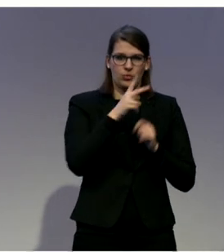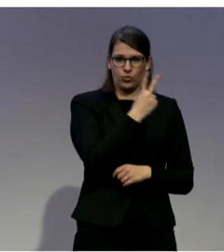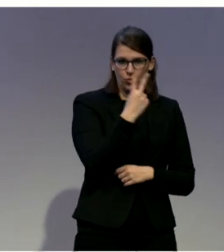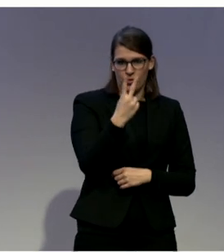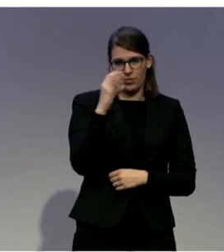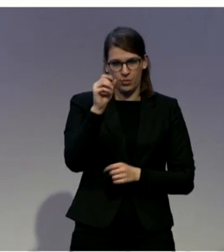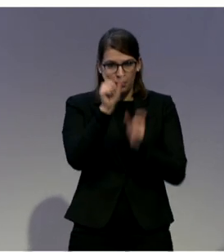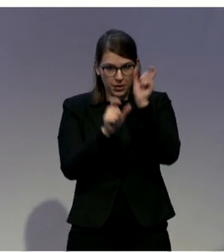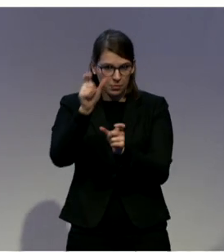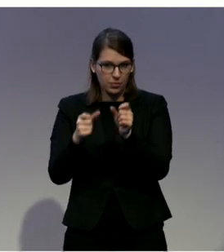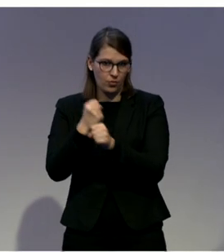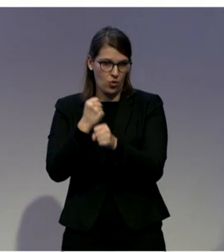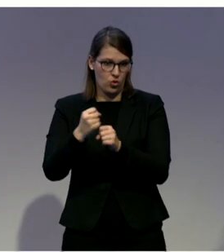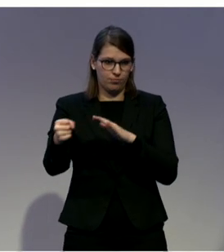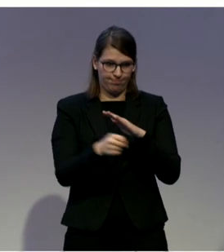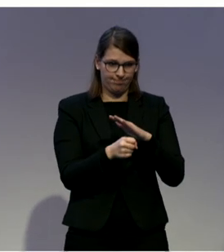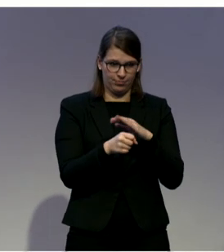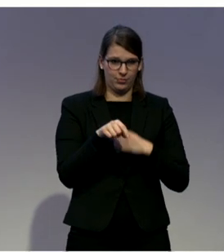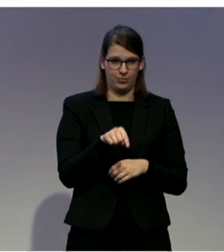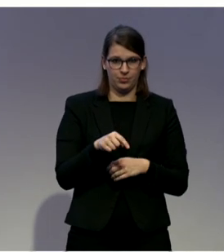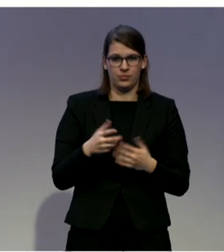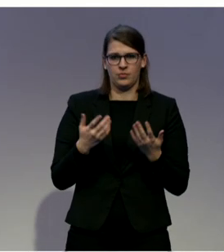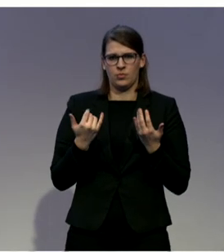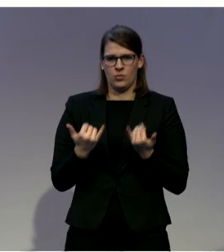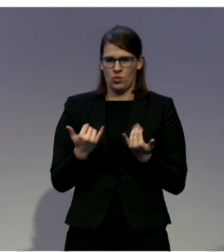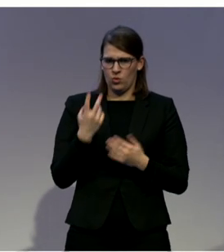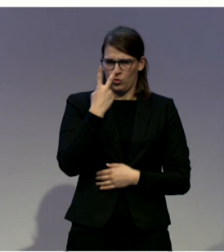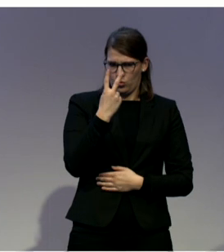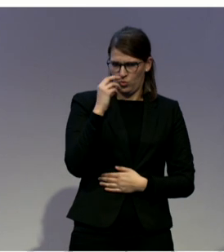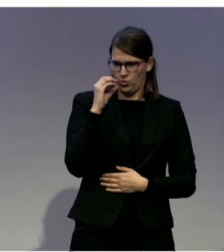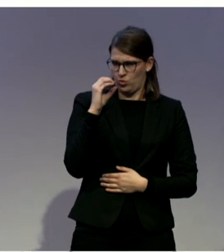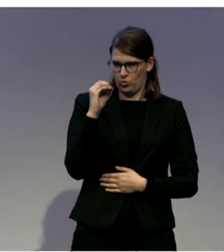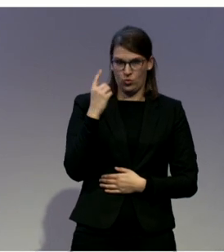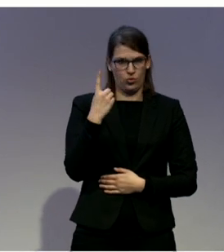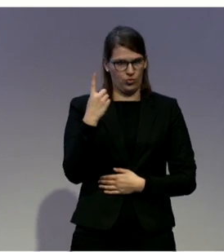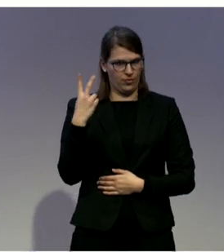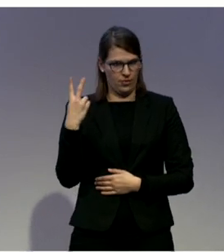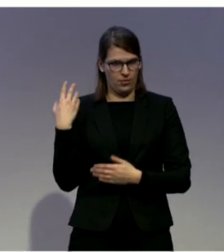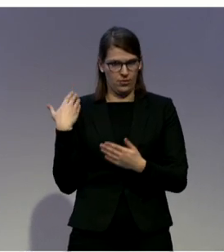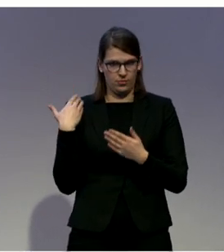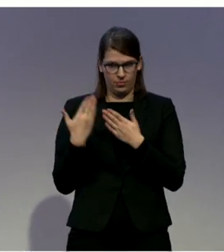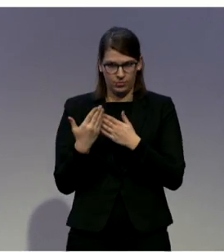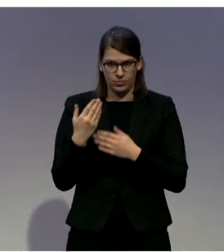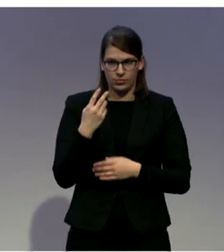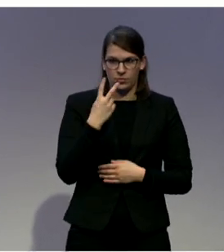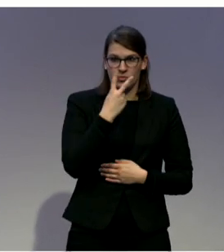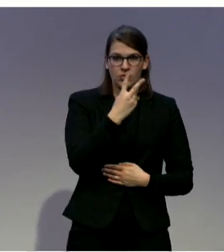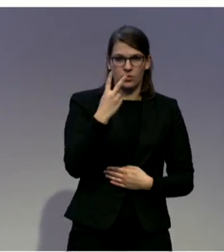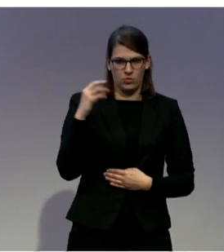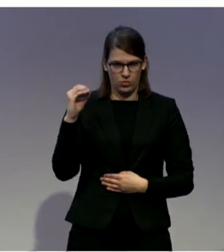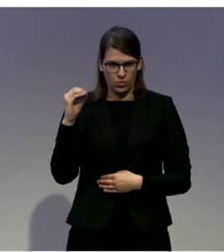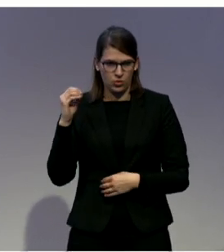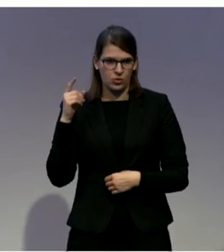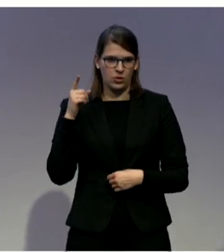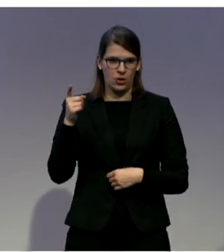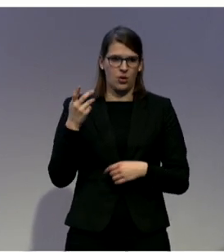in 2012, the social politics turned toward the support in the community